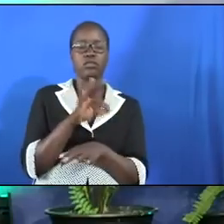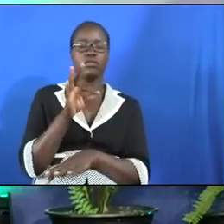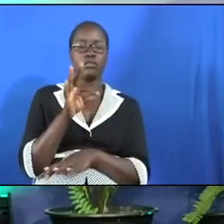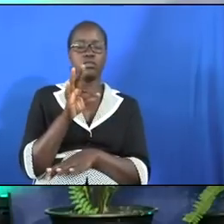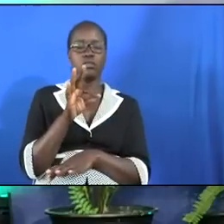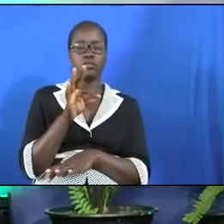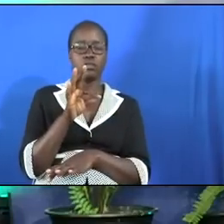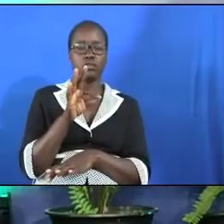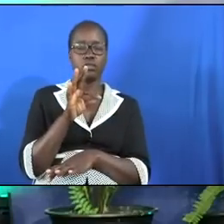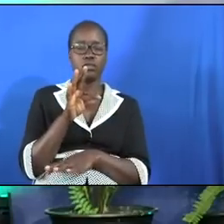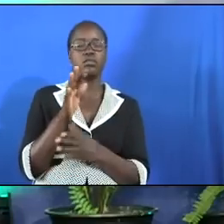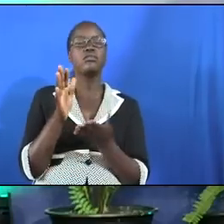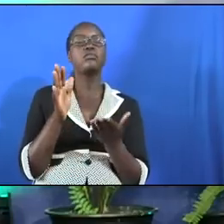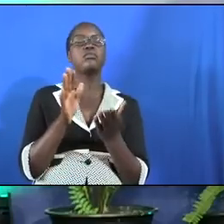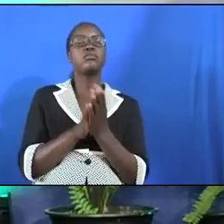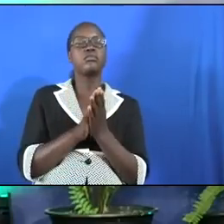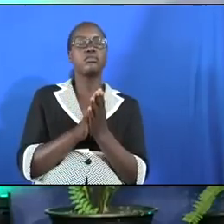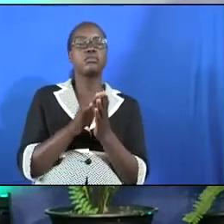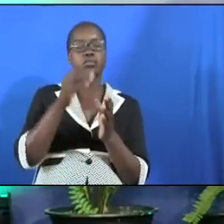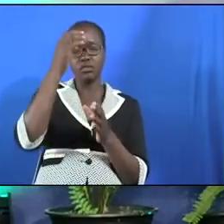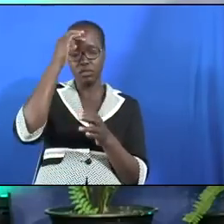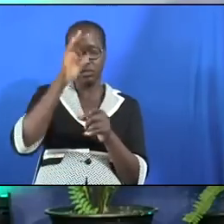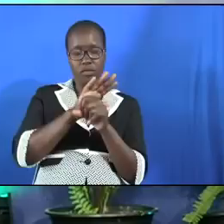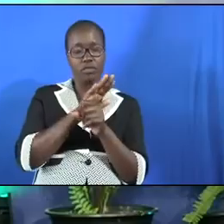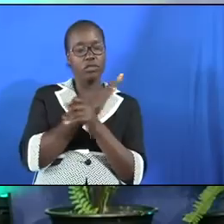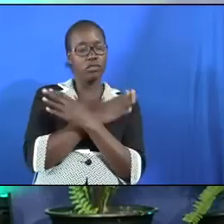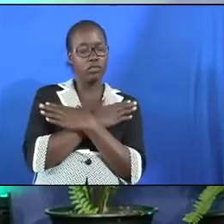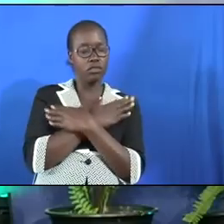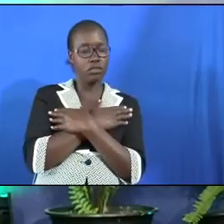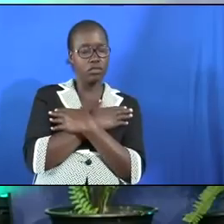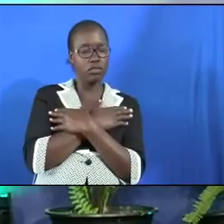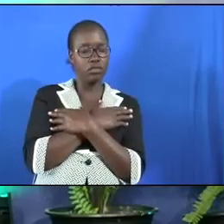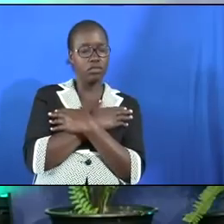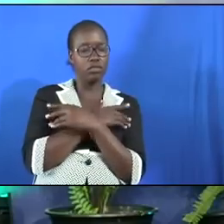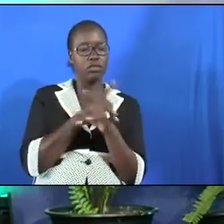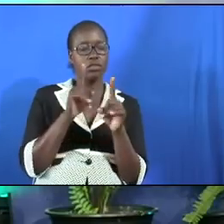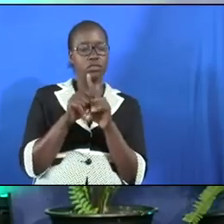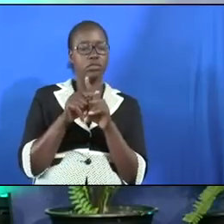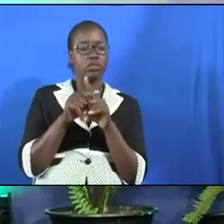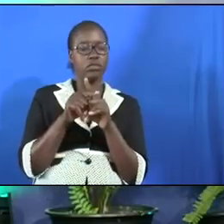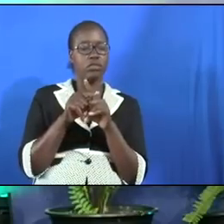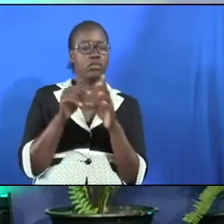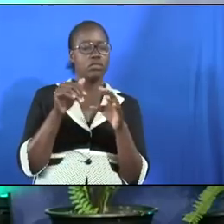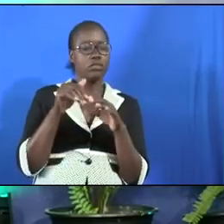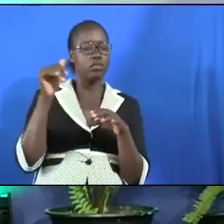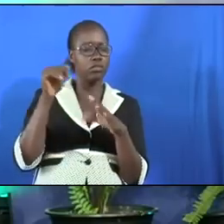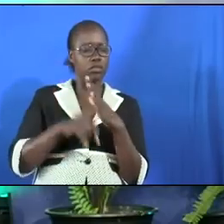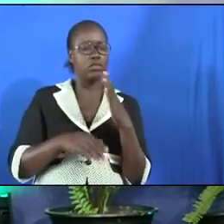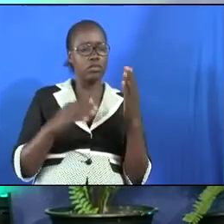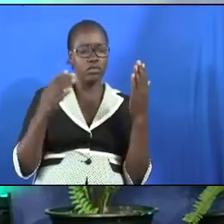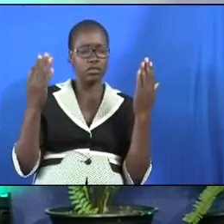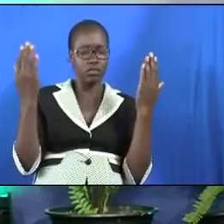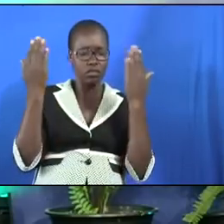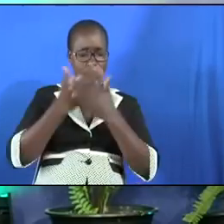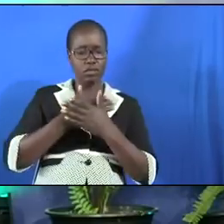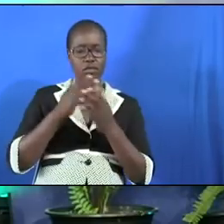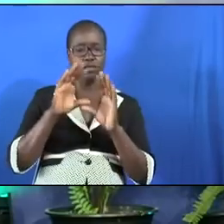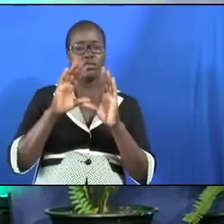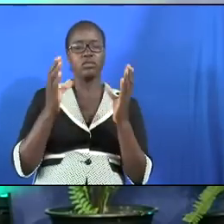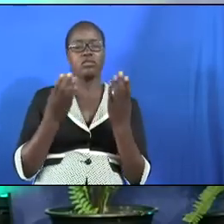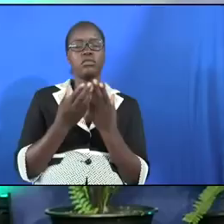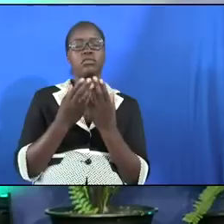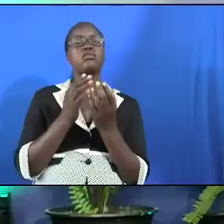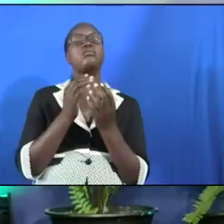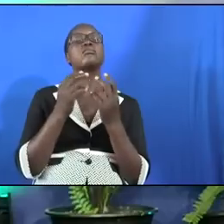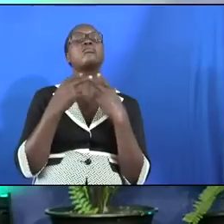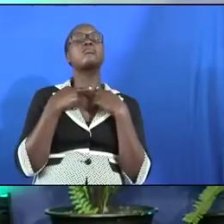will be saved in your kingdom and our friends who are still in the darkness of this world who are in the bondage of